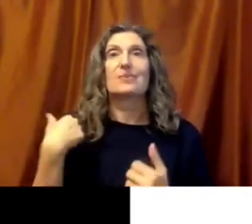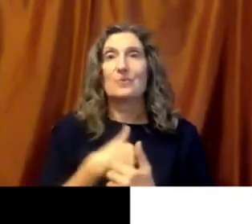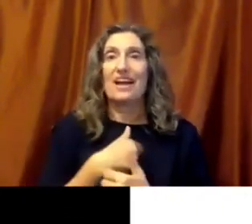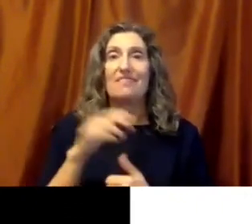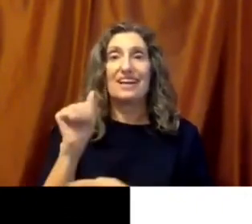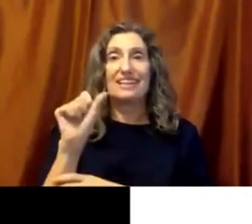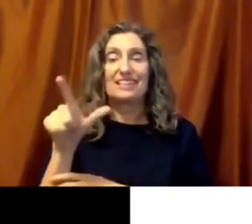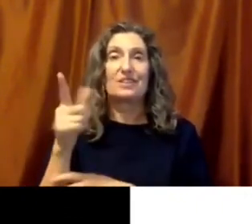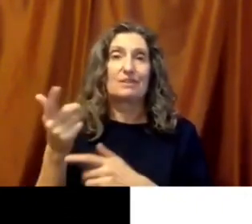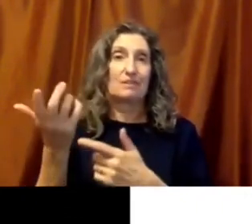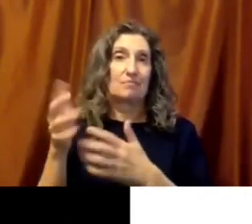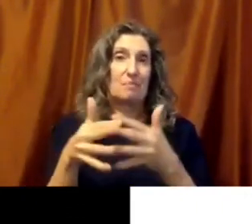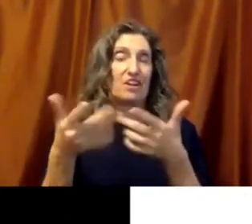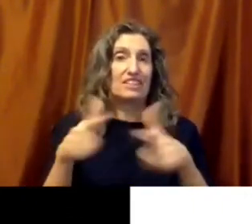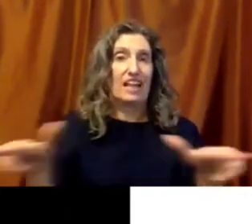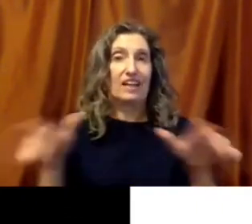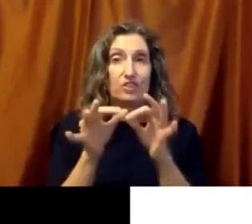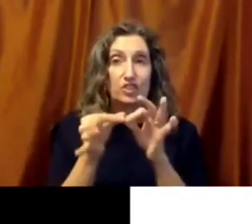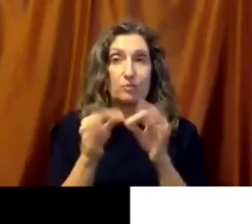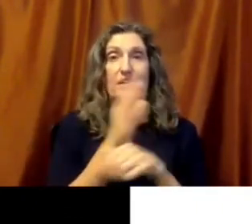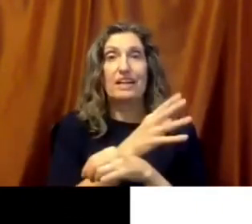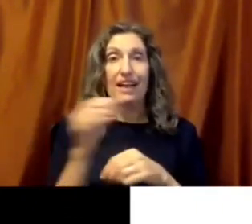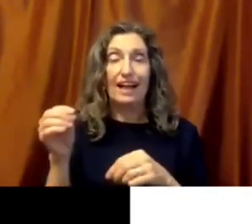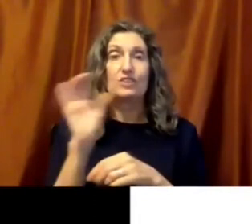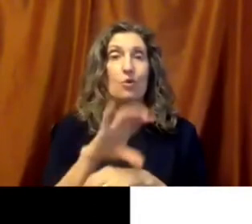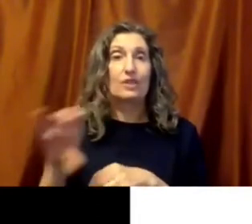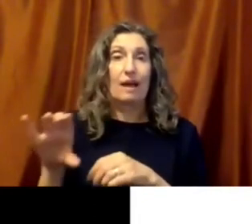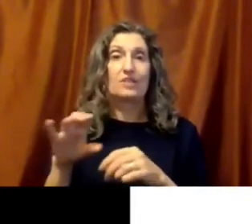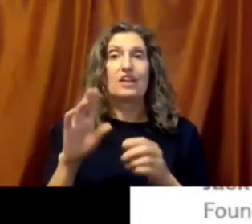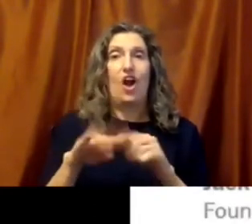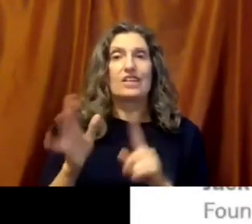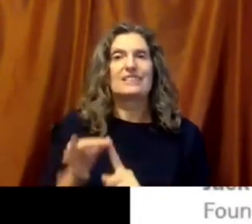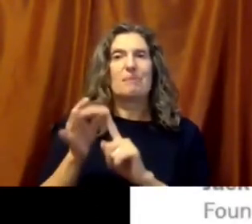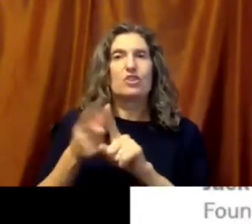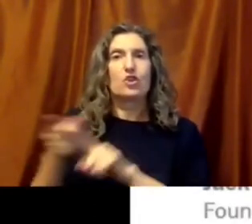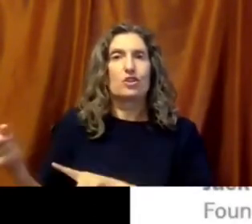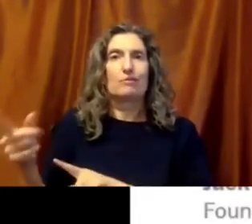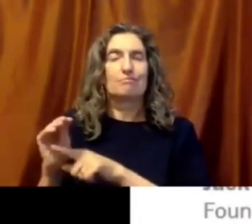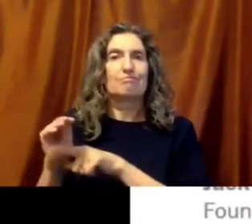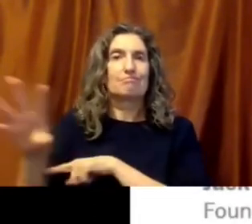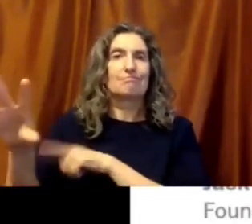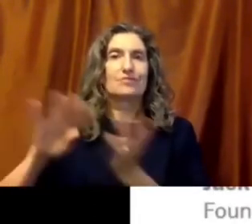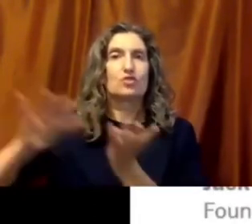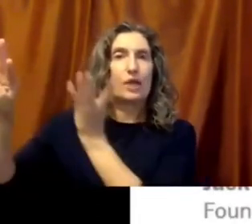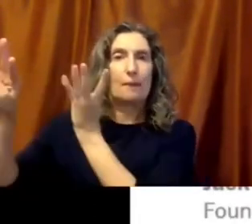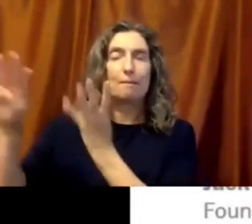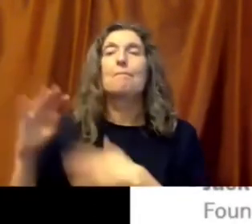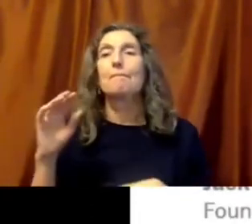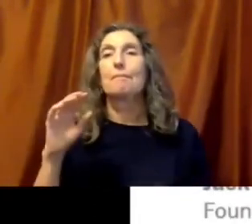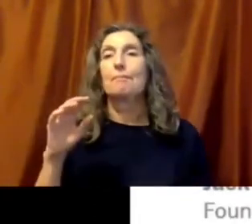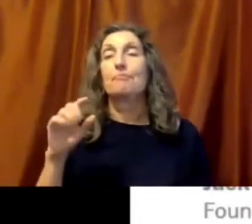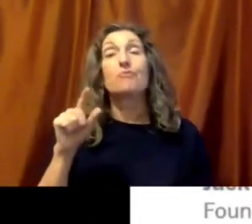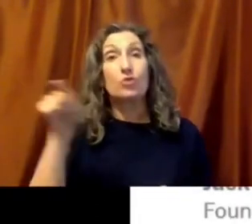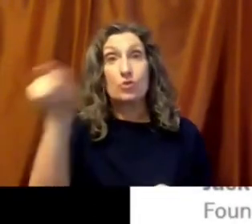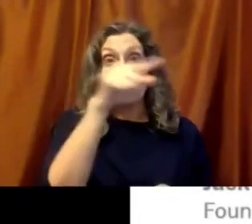ASL, our American Sign Language interpretation and closed captioning on a special website. And